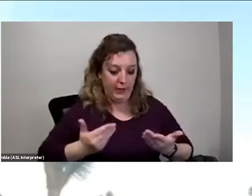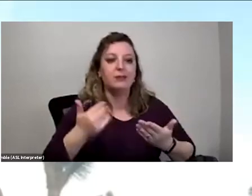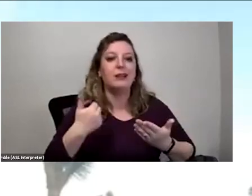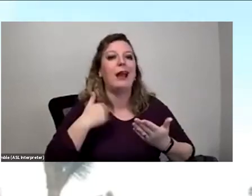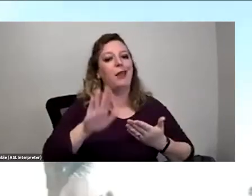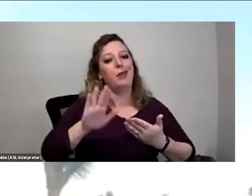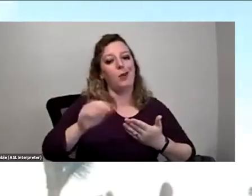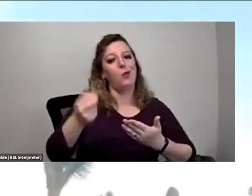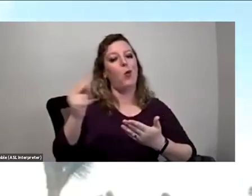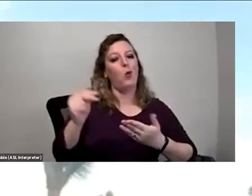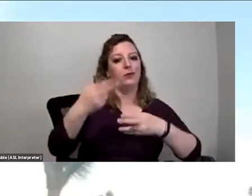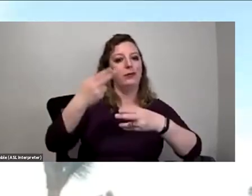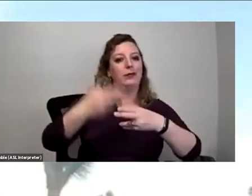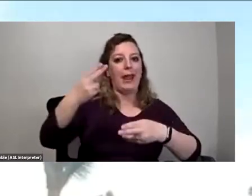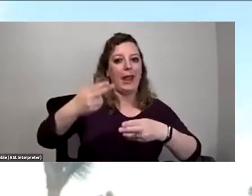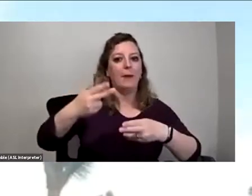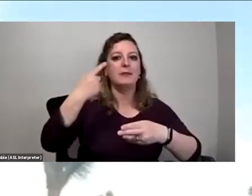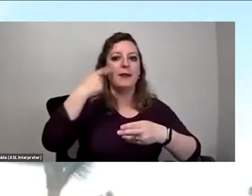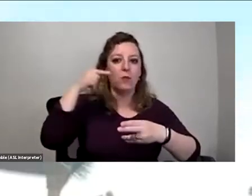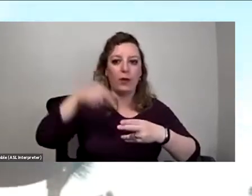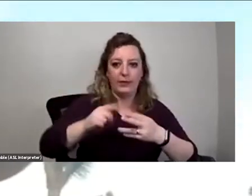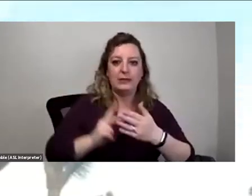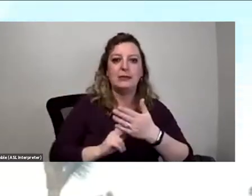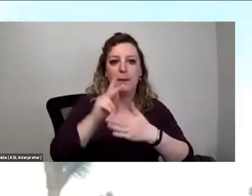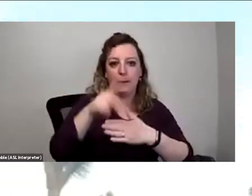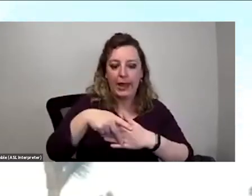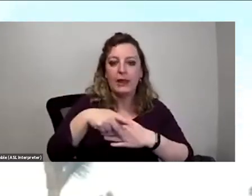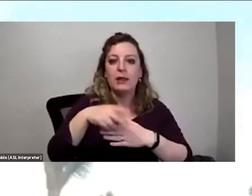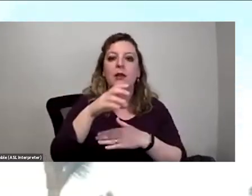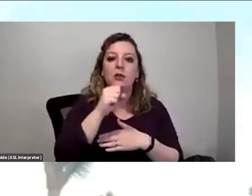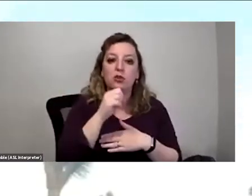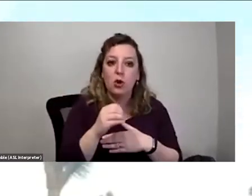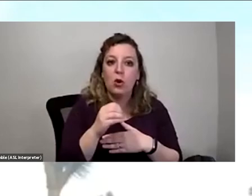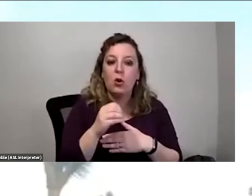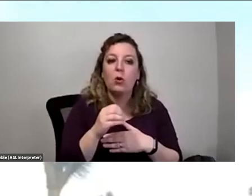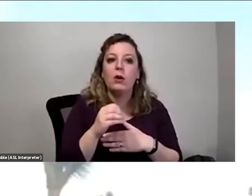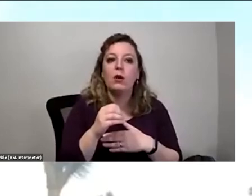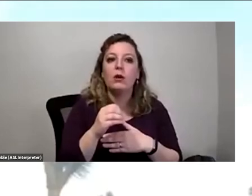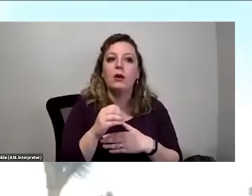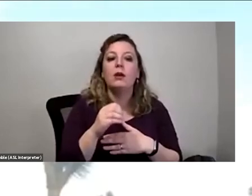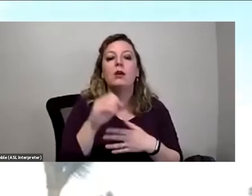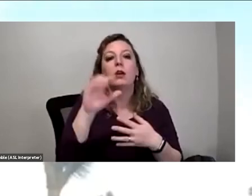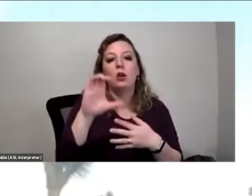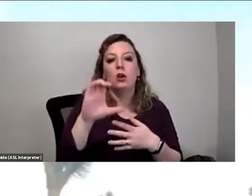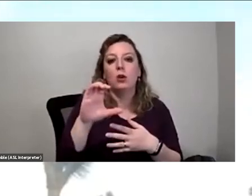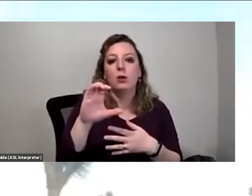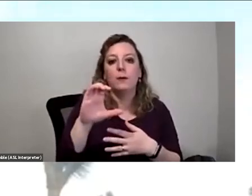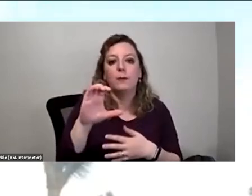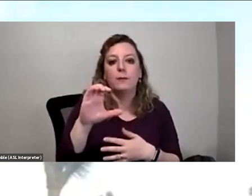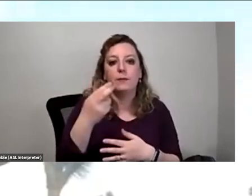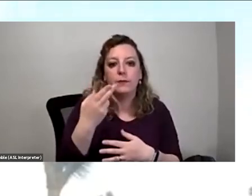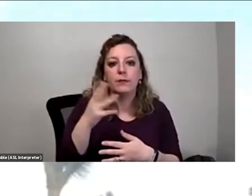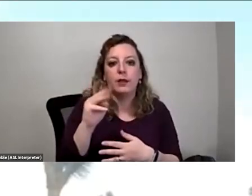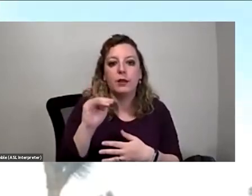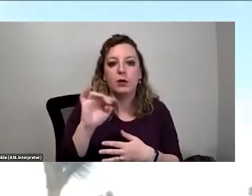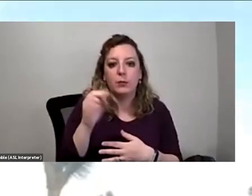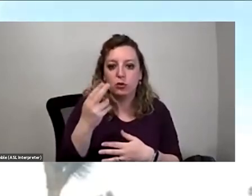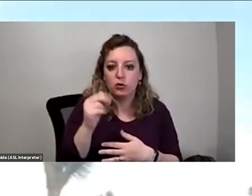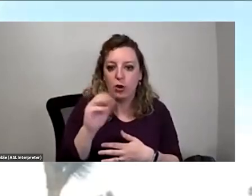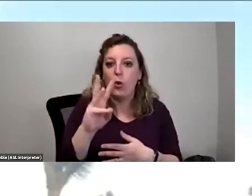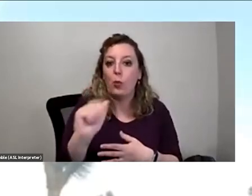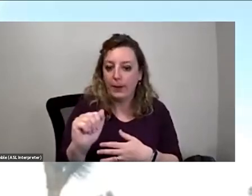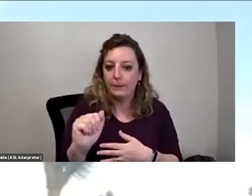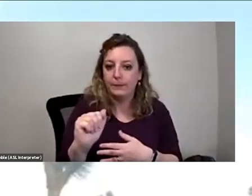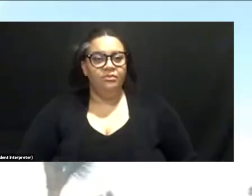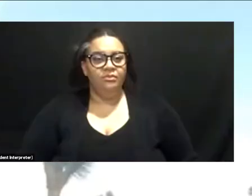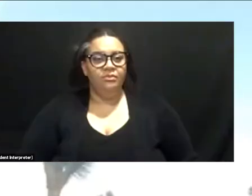own names for this plant. So, um, I'm putting the Cahuilla word in the chat. It's Umichawa or I've also